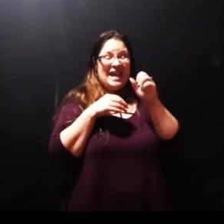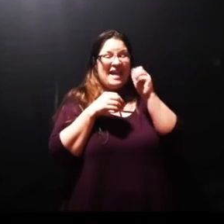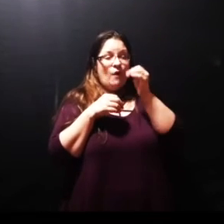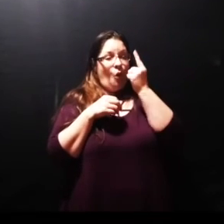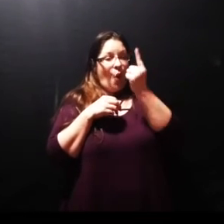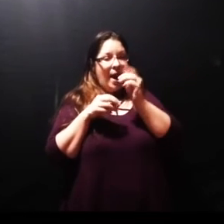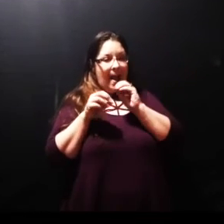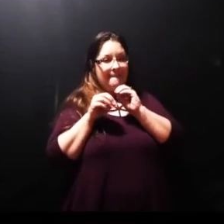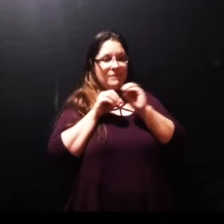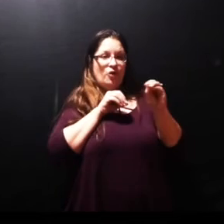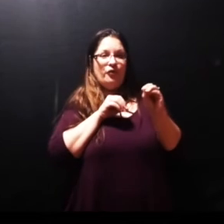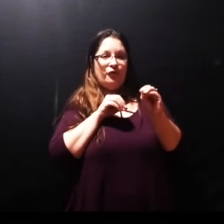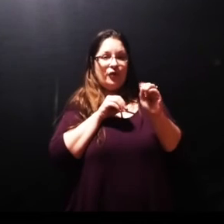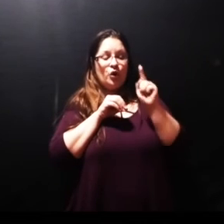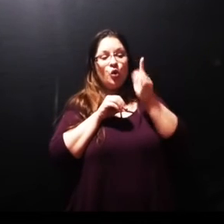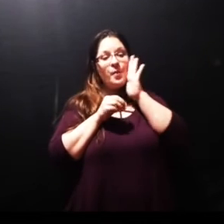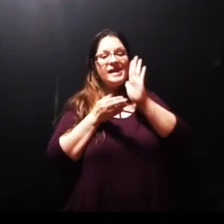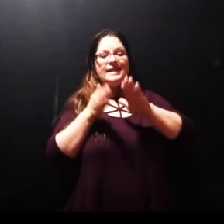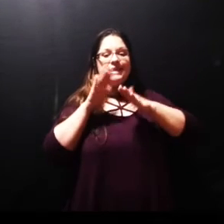dead man in the chair the next morning